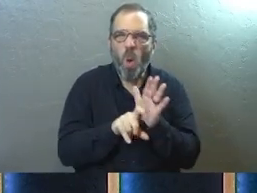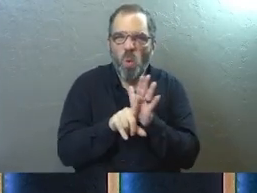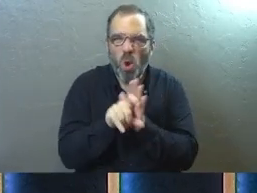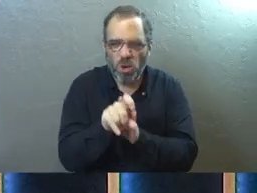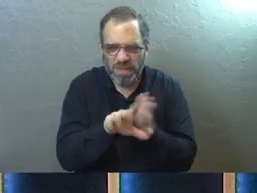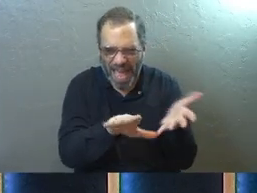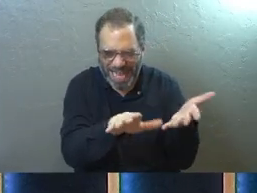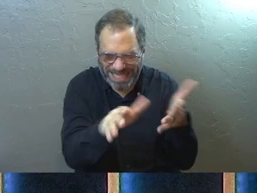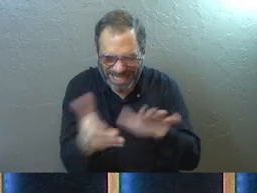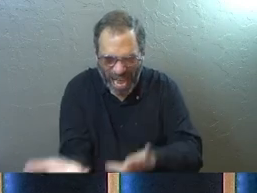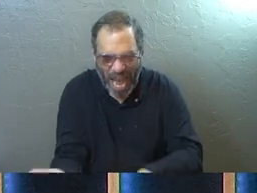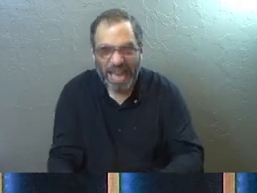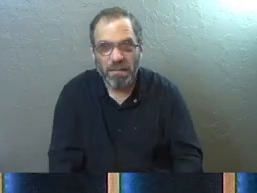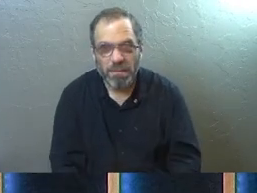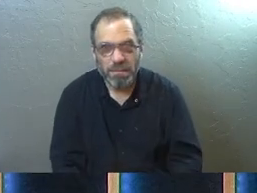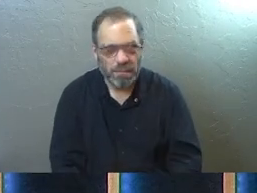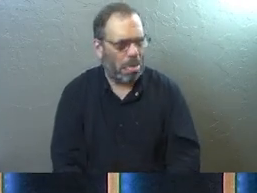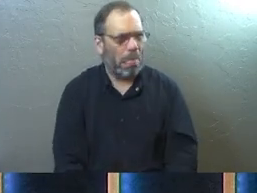and died.